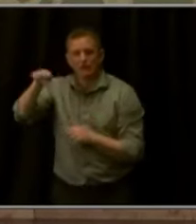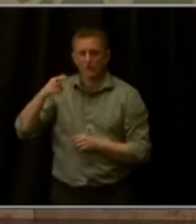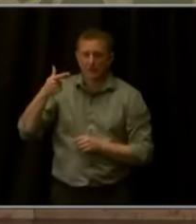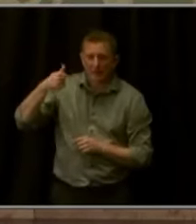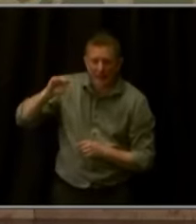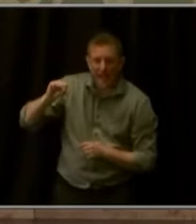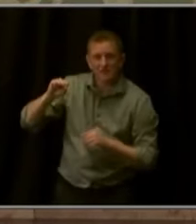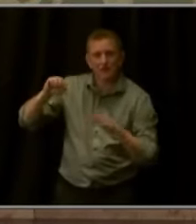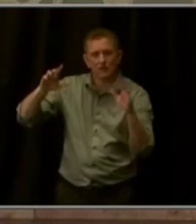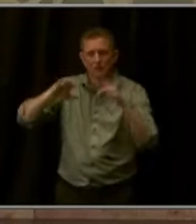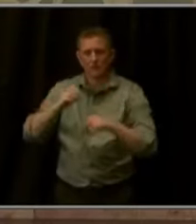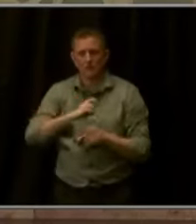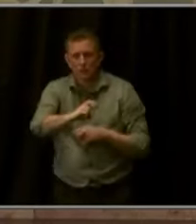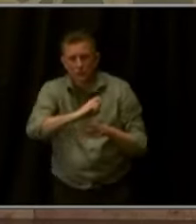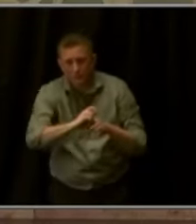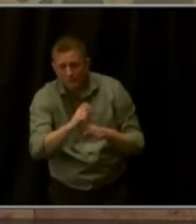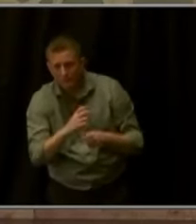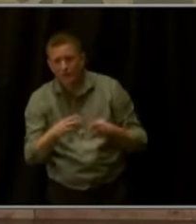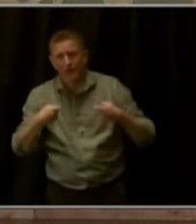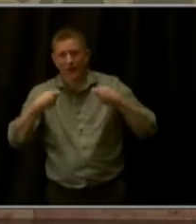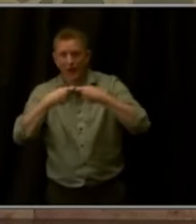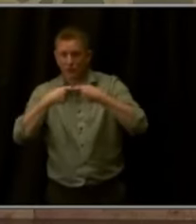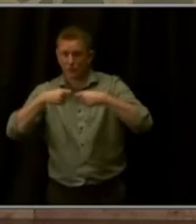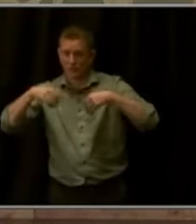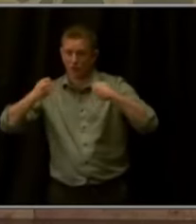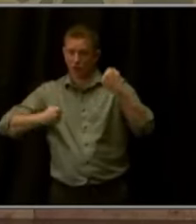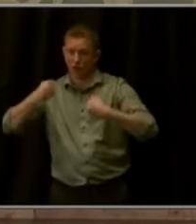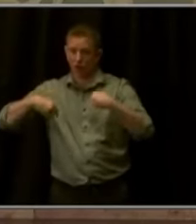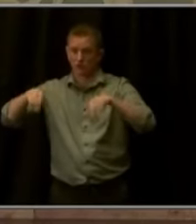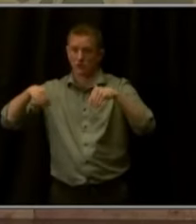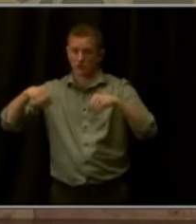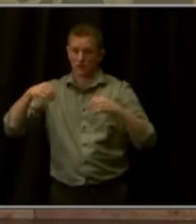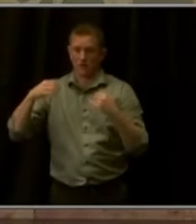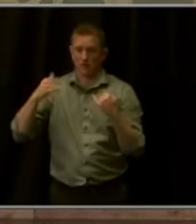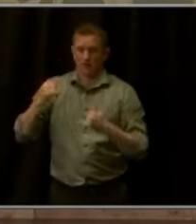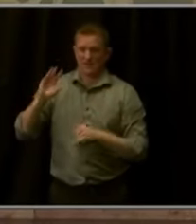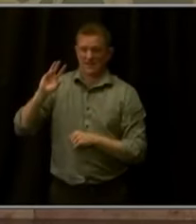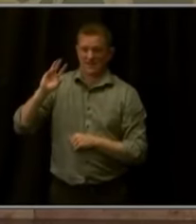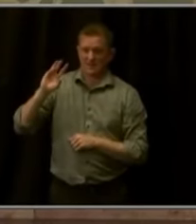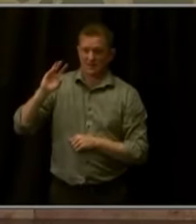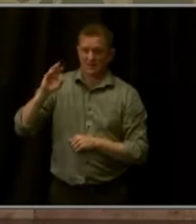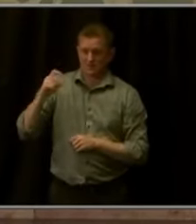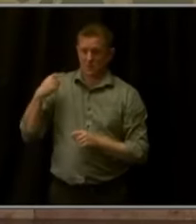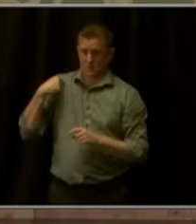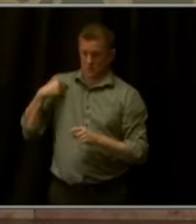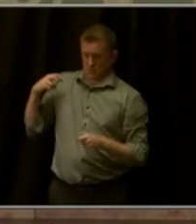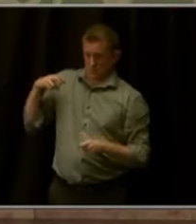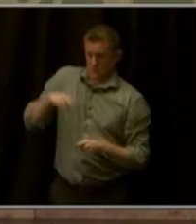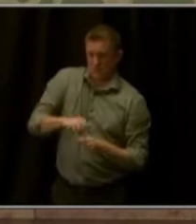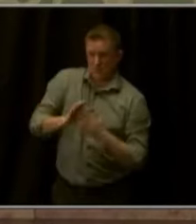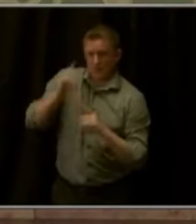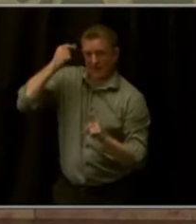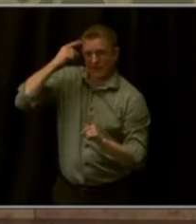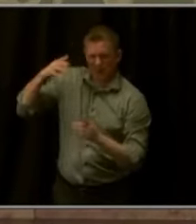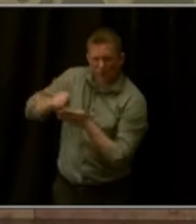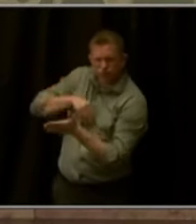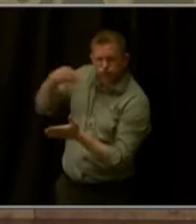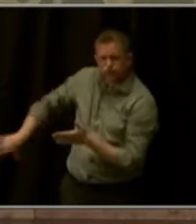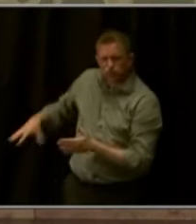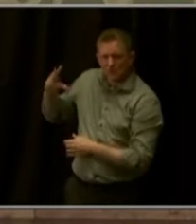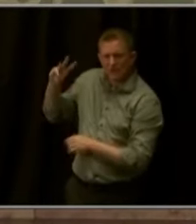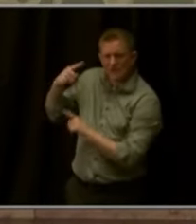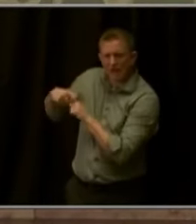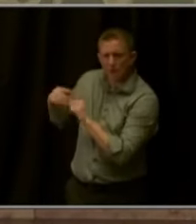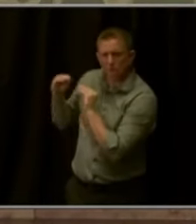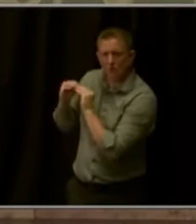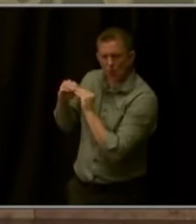achieving electric vehicle sales that are six times higher than when I took office. And we look forward to working with the legislature to advance our budget requests